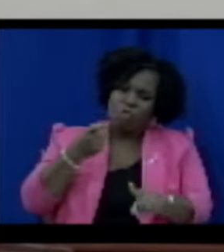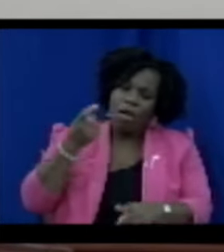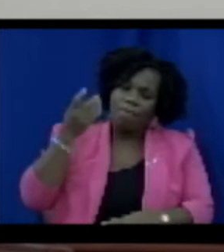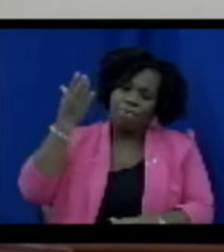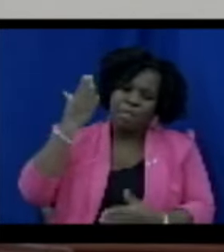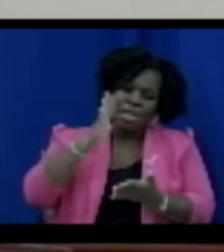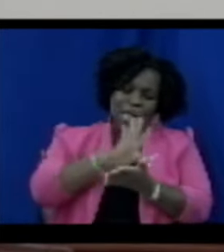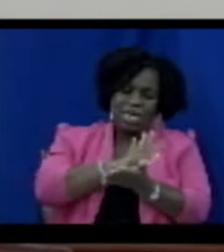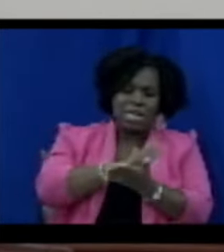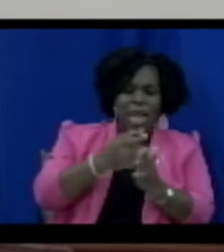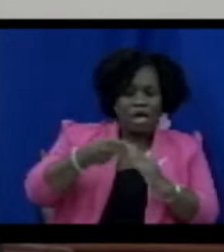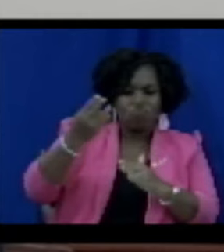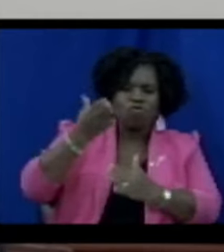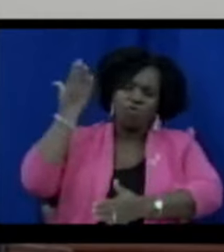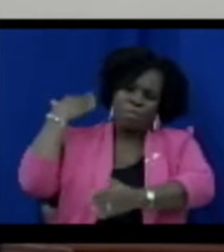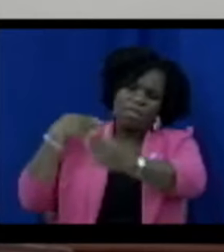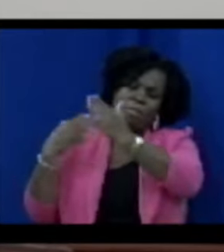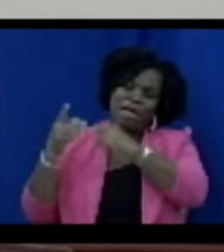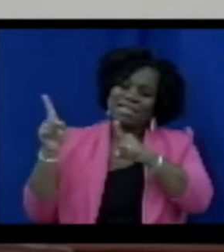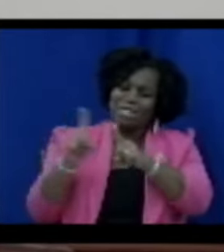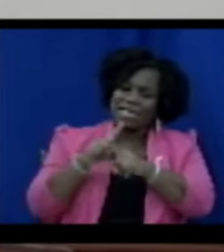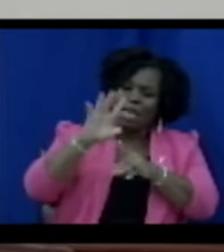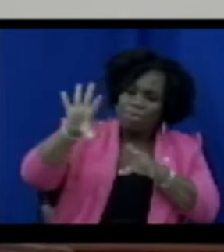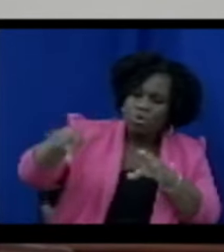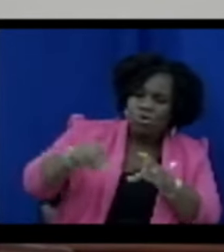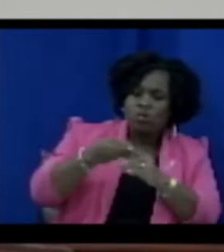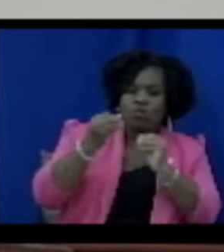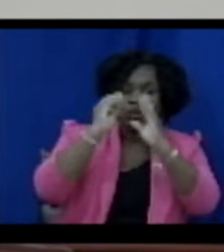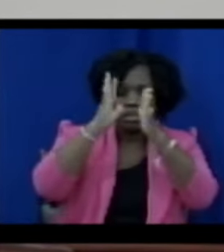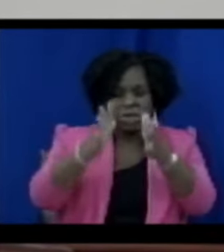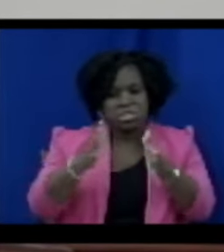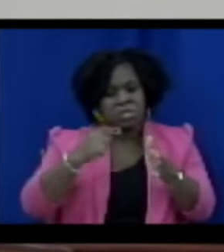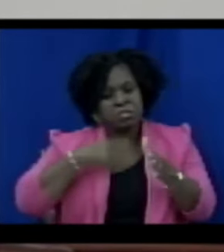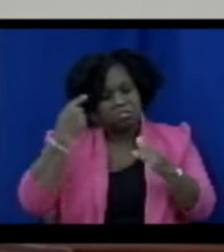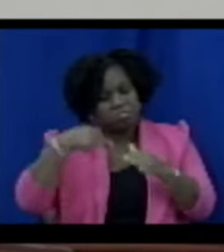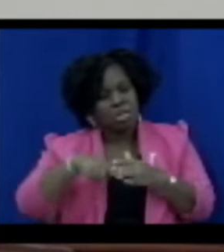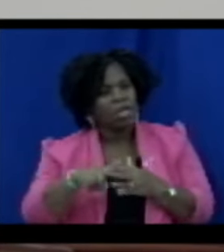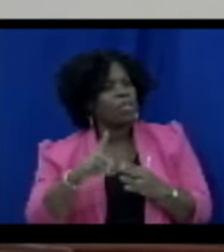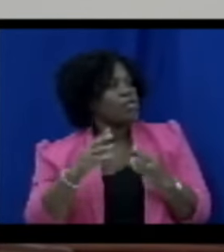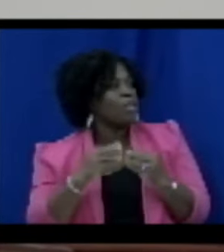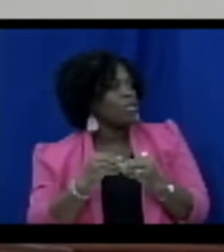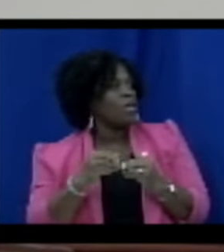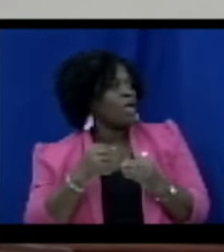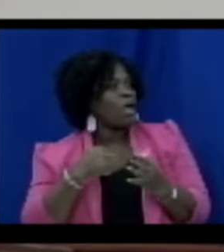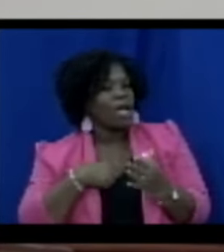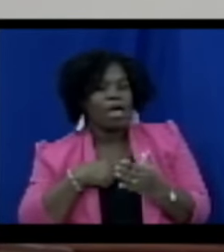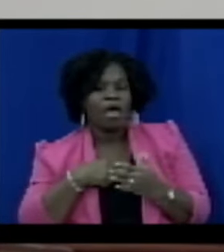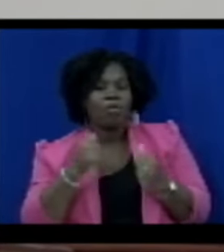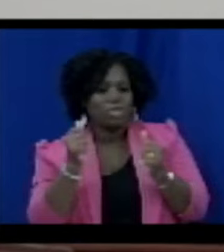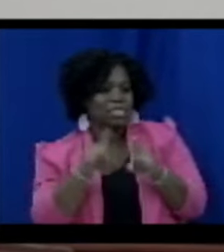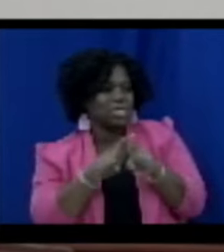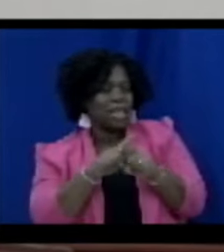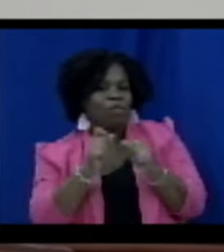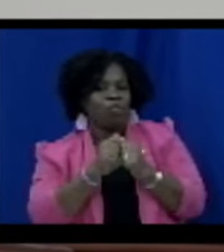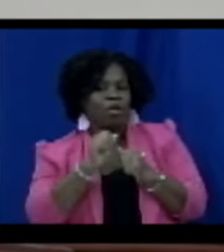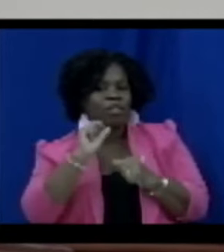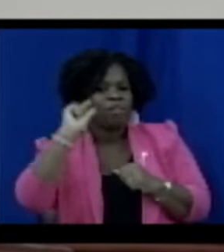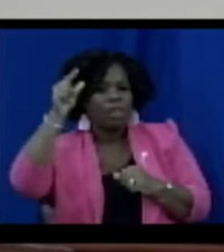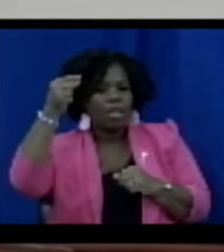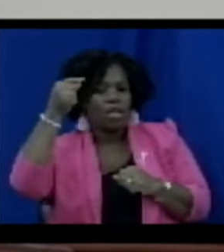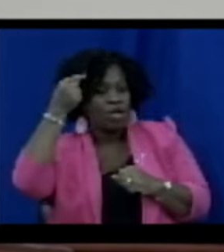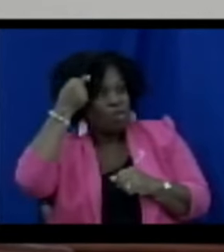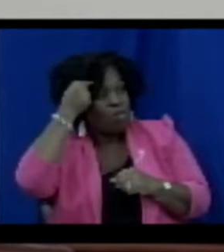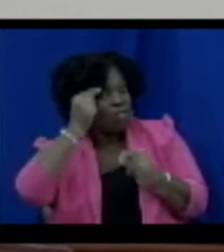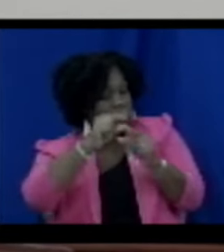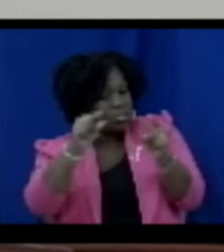-On High School and also teachers and so forth. And so I was there with the day, Marcel Alibut, our Governor General, who was